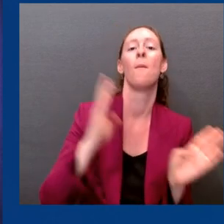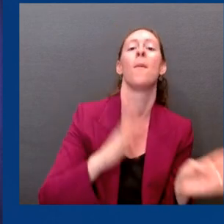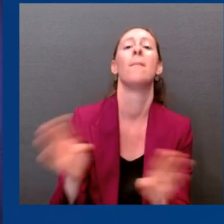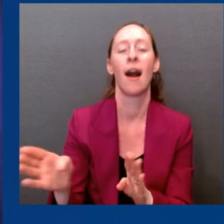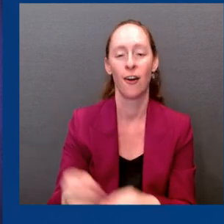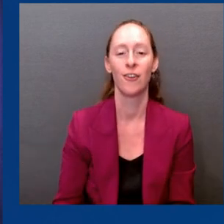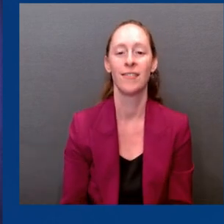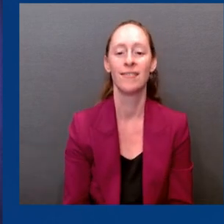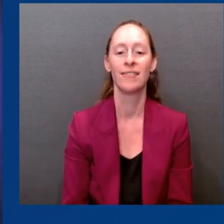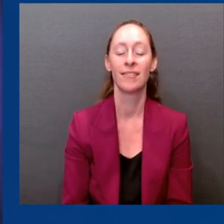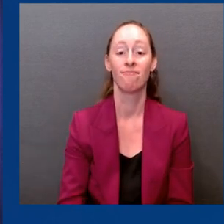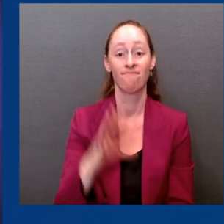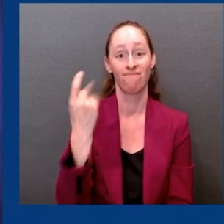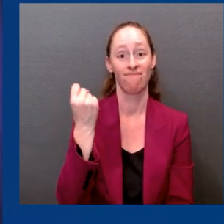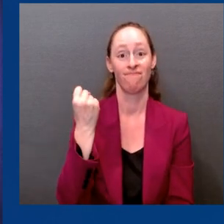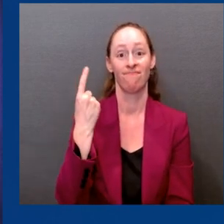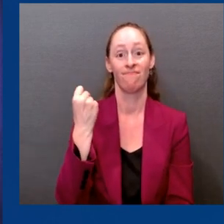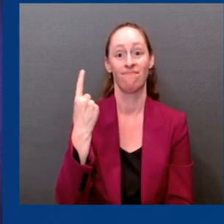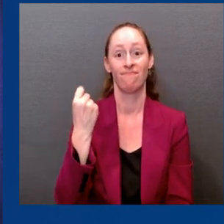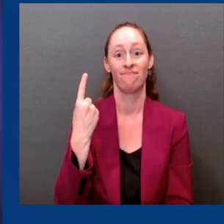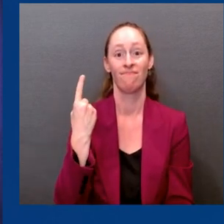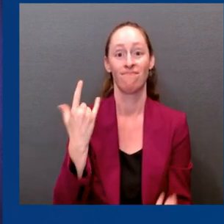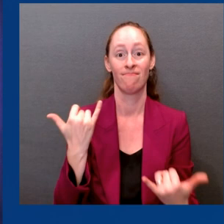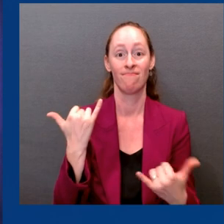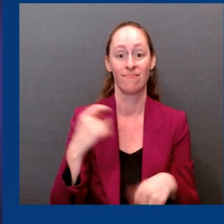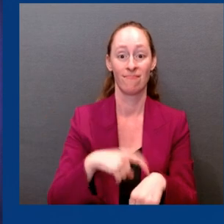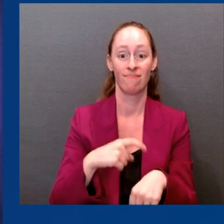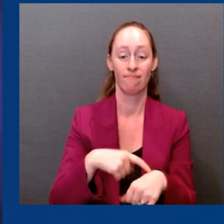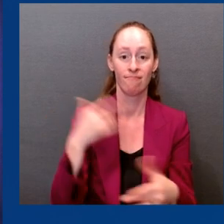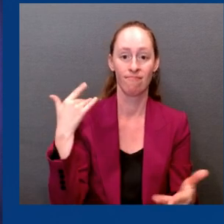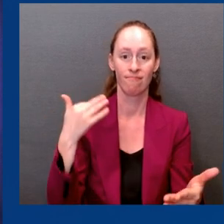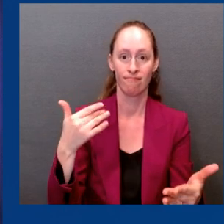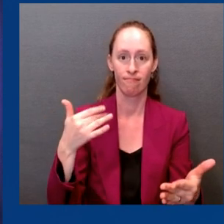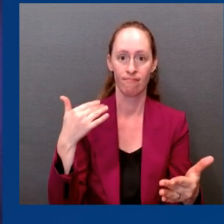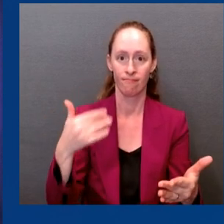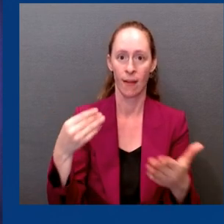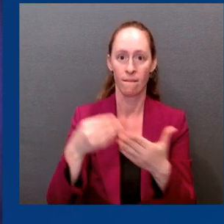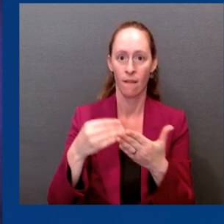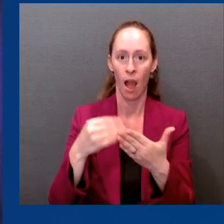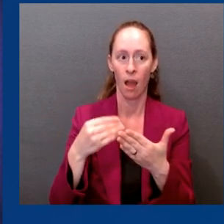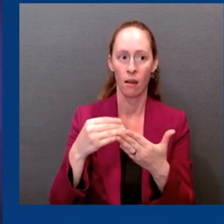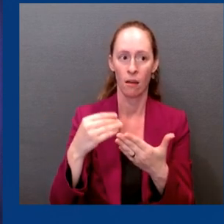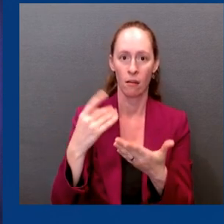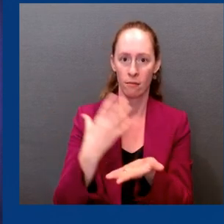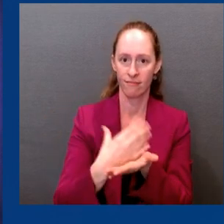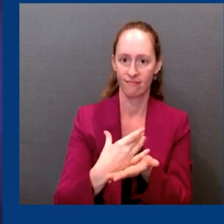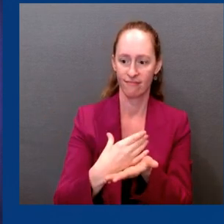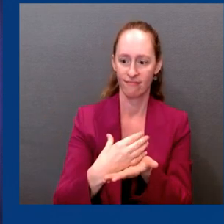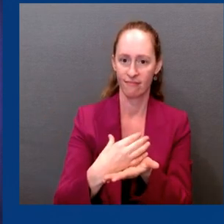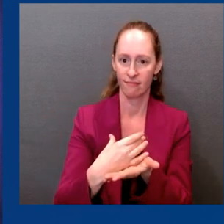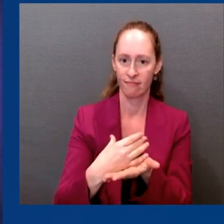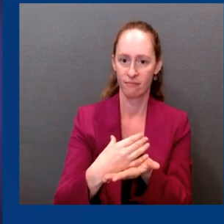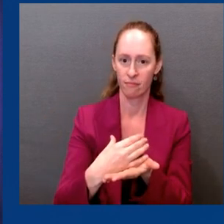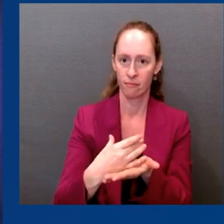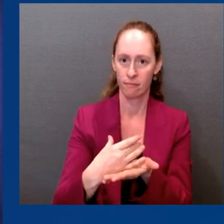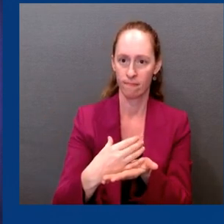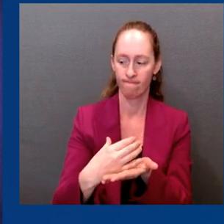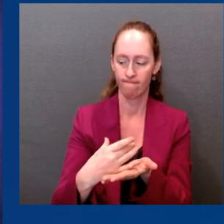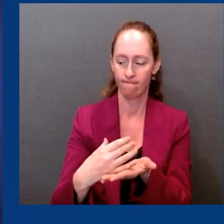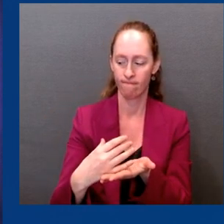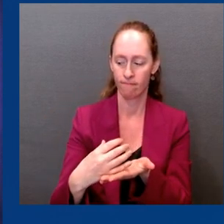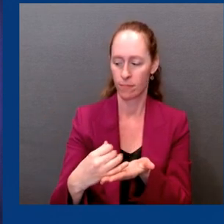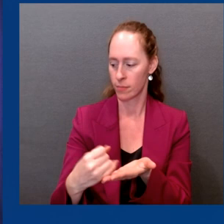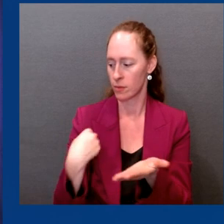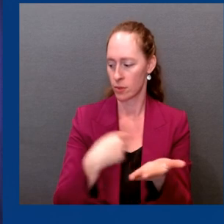and have fewer and fewer resources in your pocket. But what we're announcing today didn't get executed today.